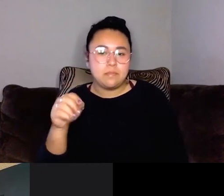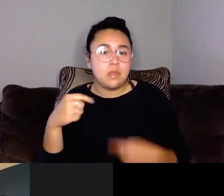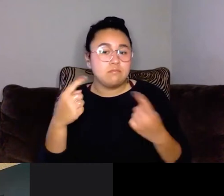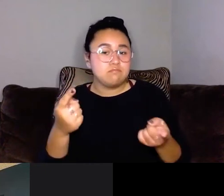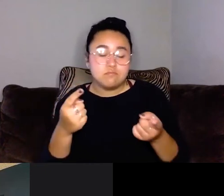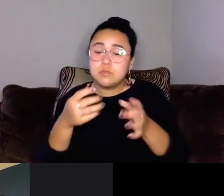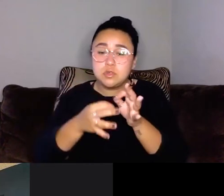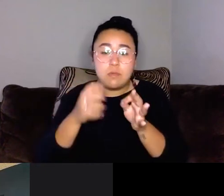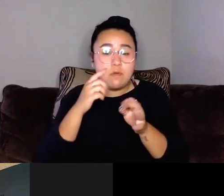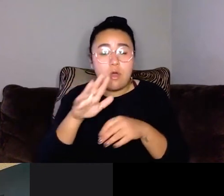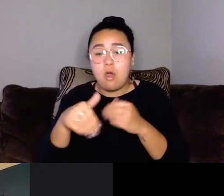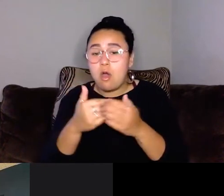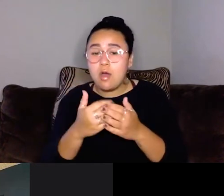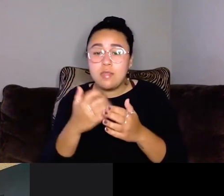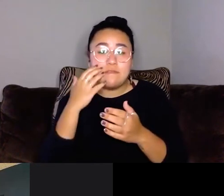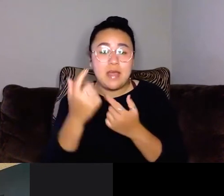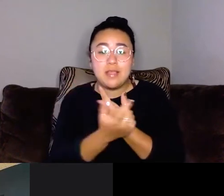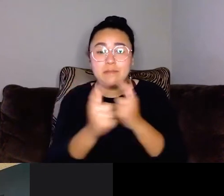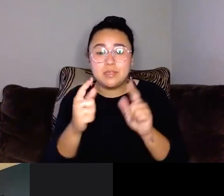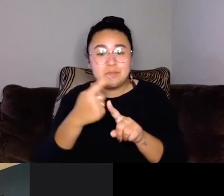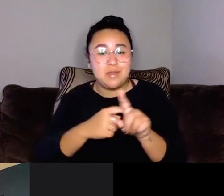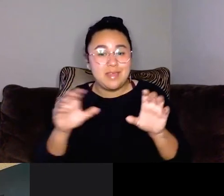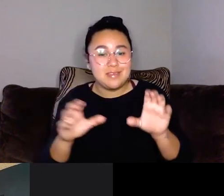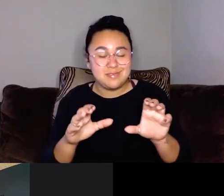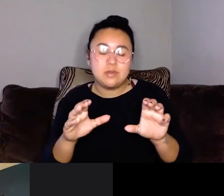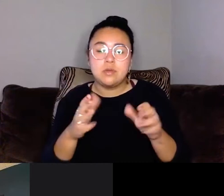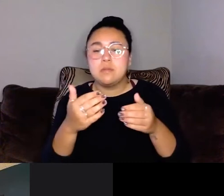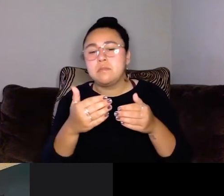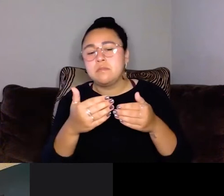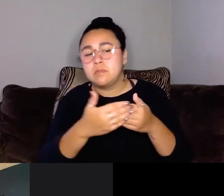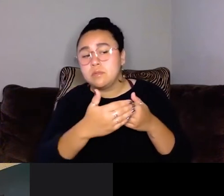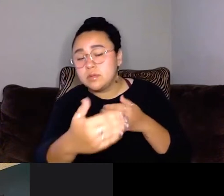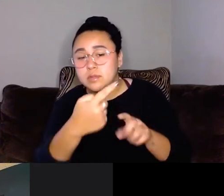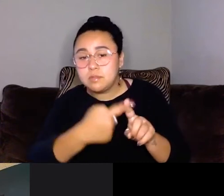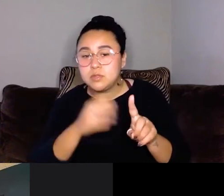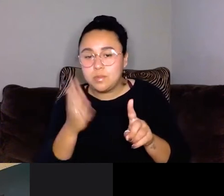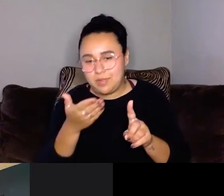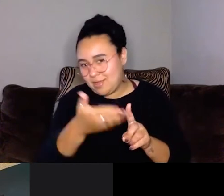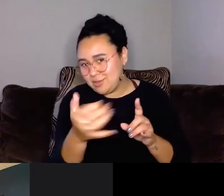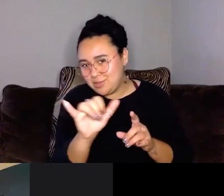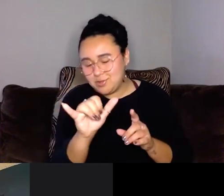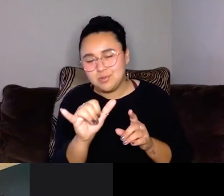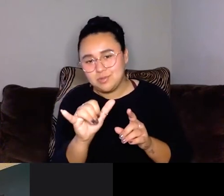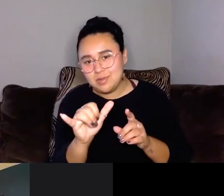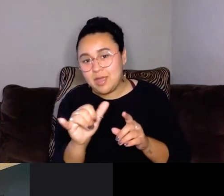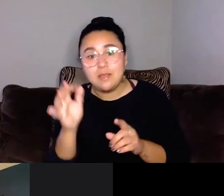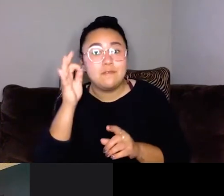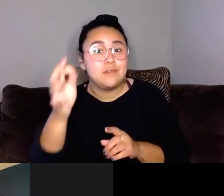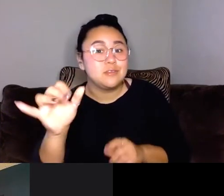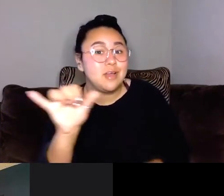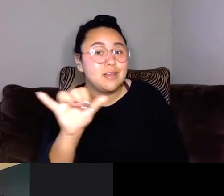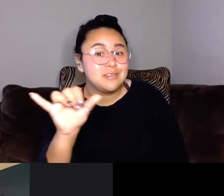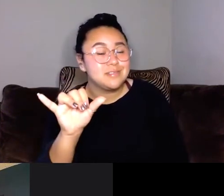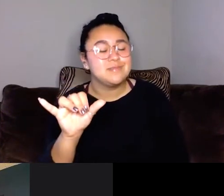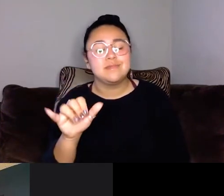all of our Fat Liberation Month activities, and we're planning to have them with us for the rest of the month and on into the future. We